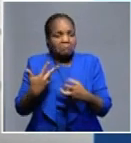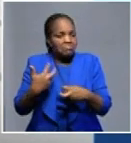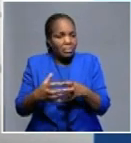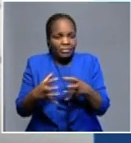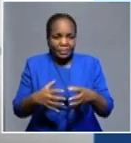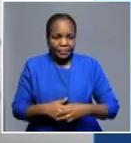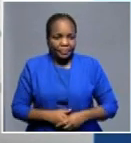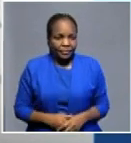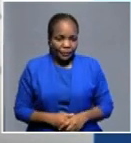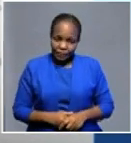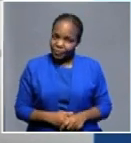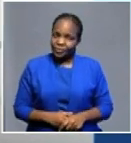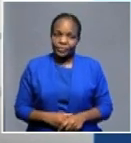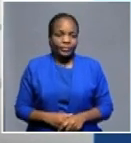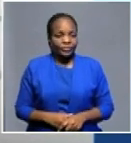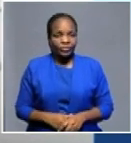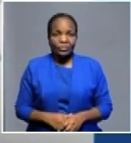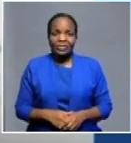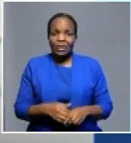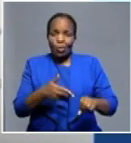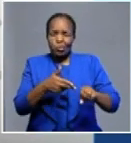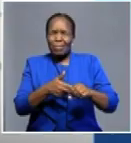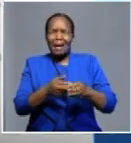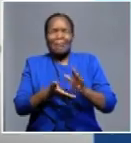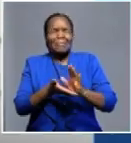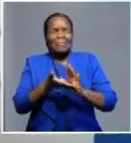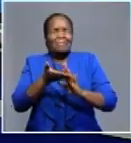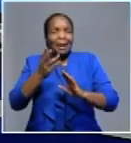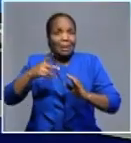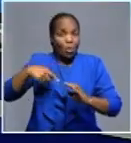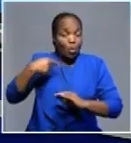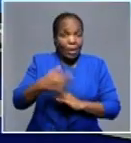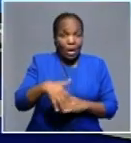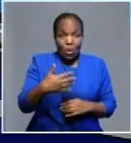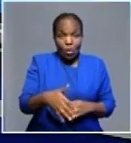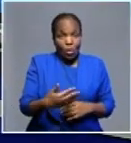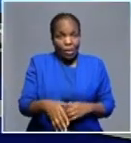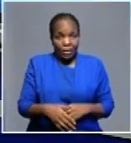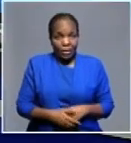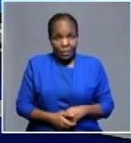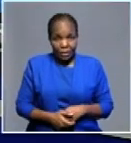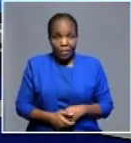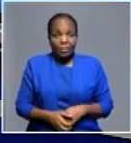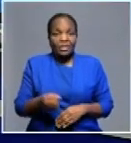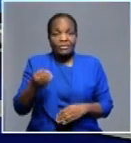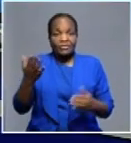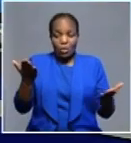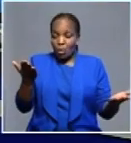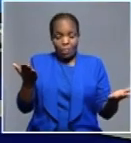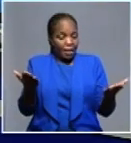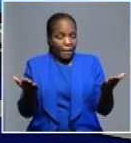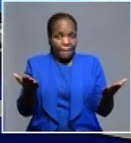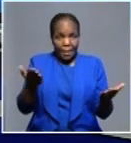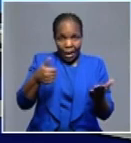them. Now, fuel prices have seen tremendous increment, which, in understanding, is the benchmark for the price hike.